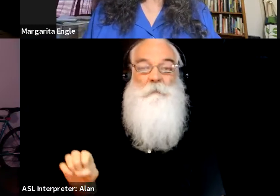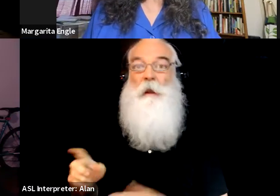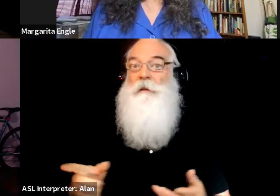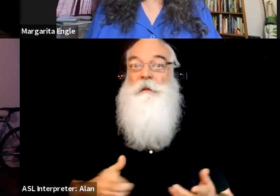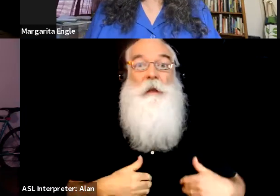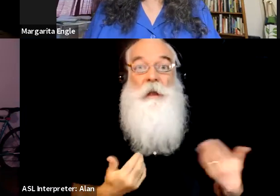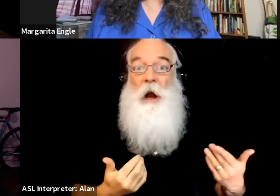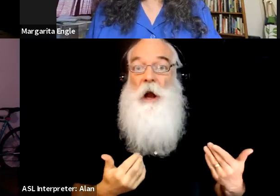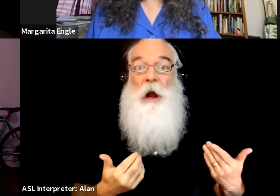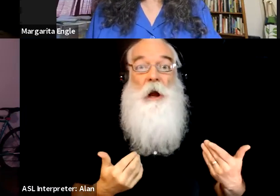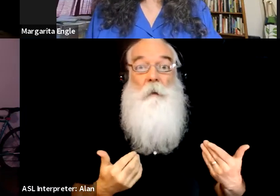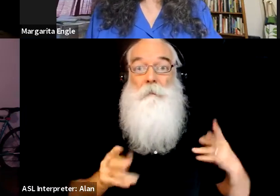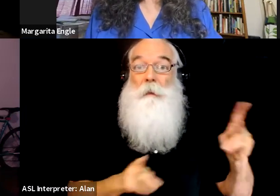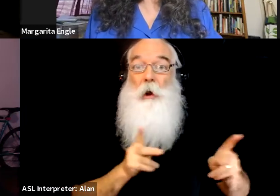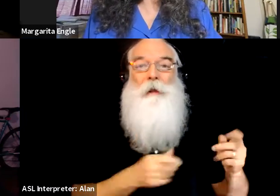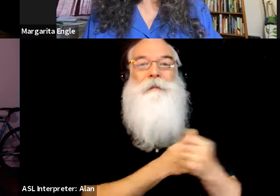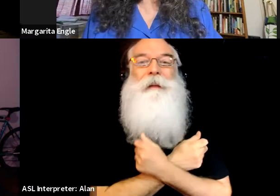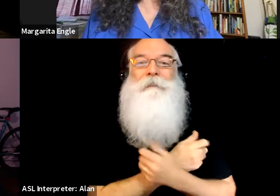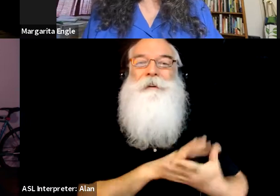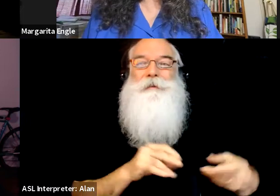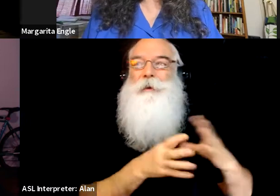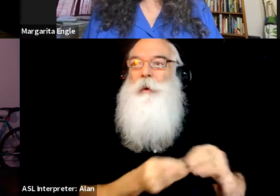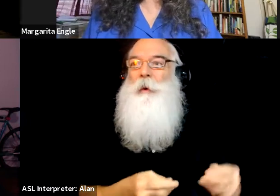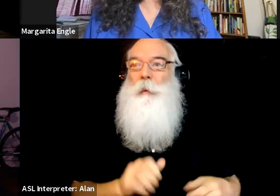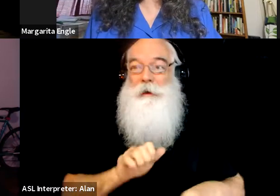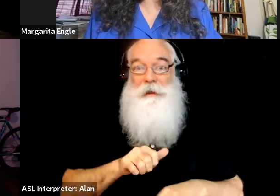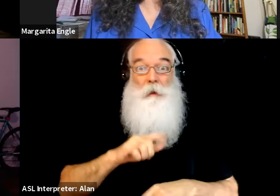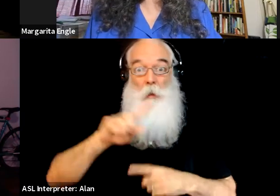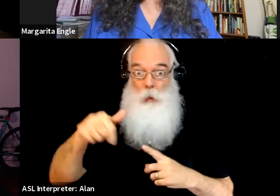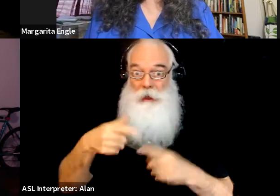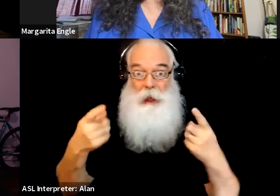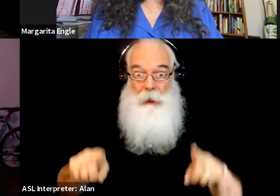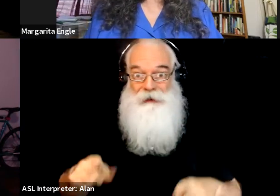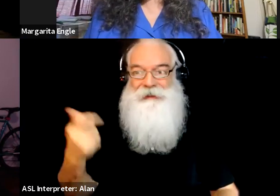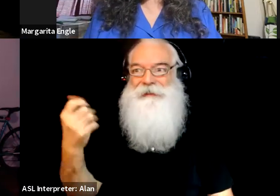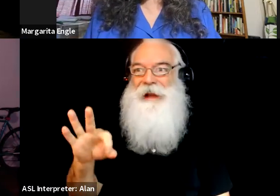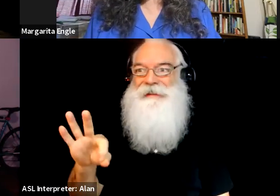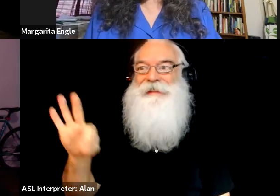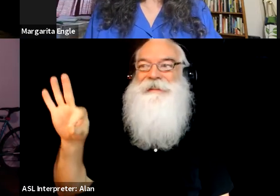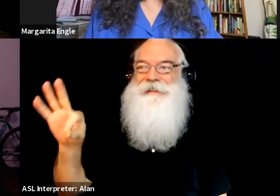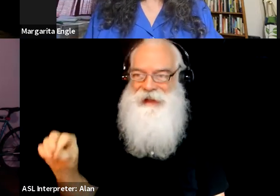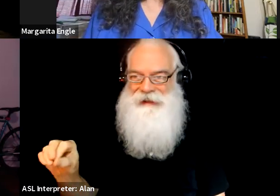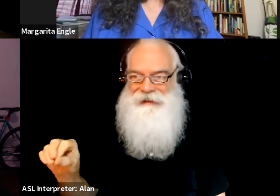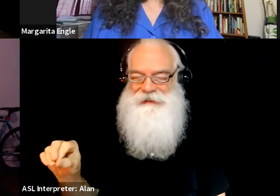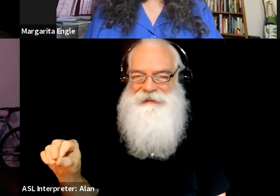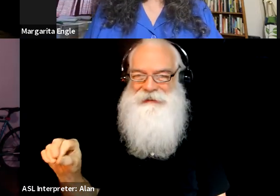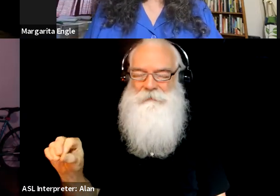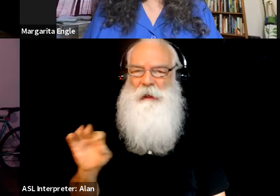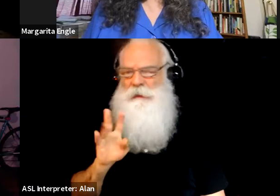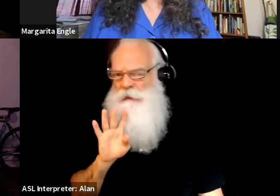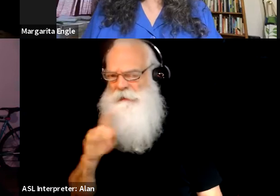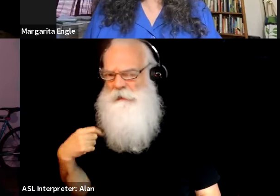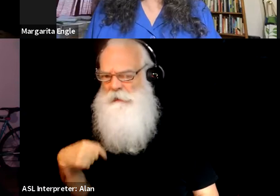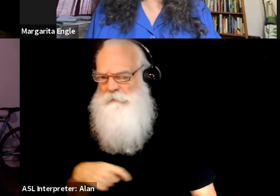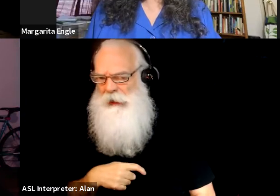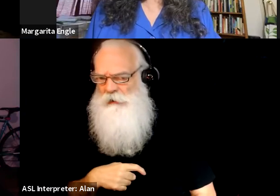during the 90s in what it was called A Periodo Especial en Tiempos de Paz, the special period